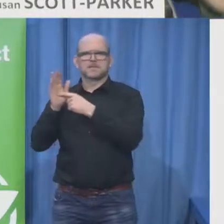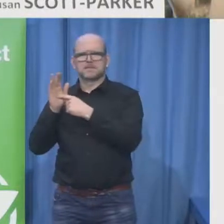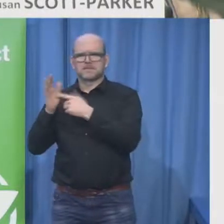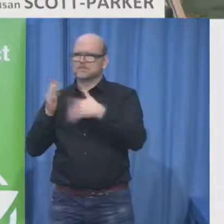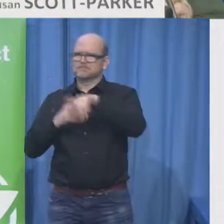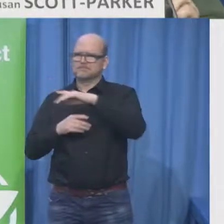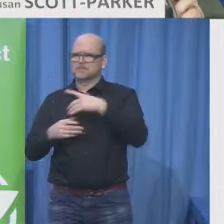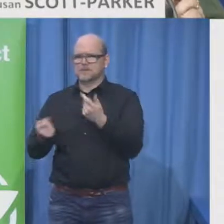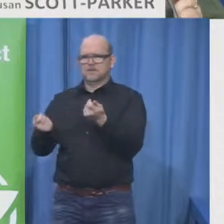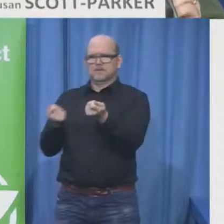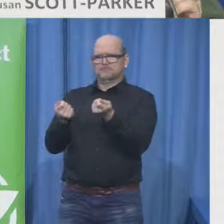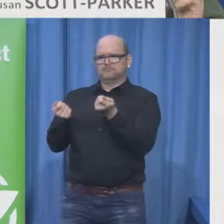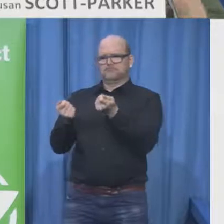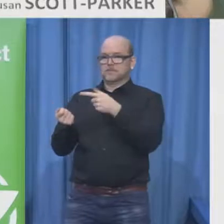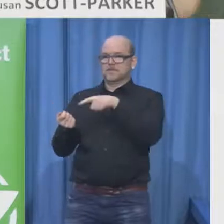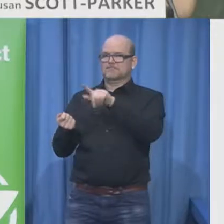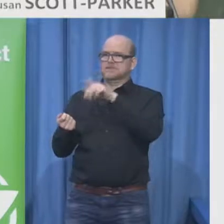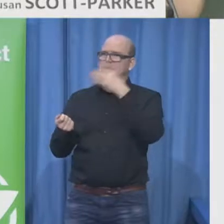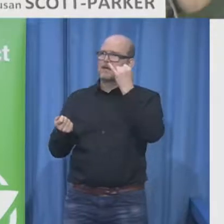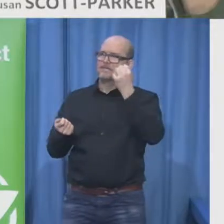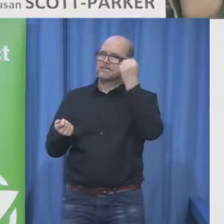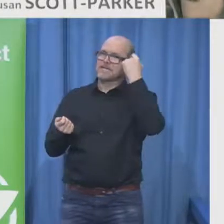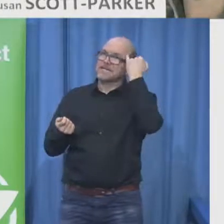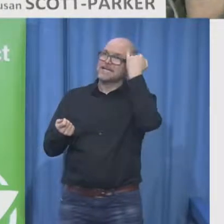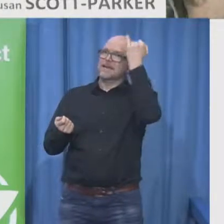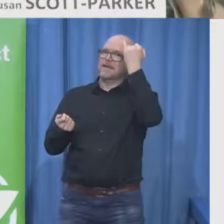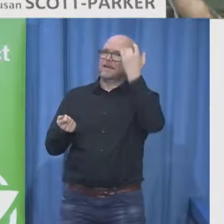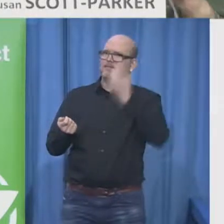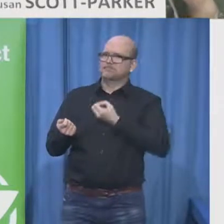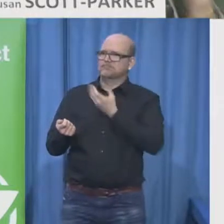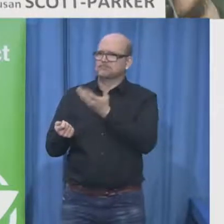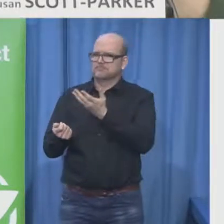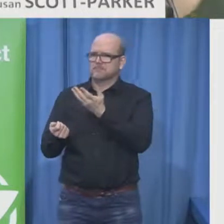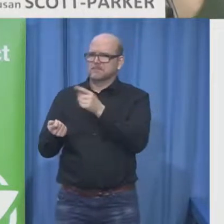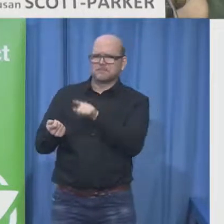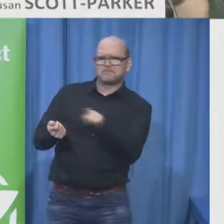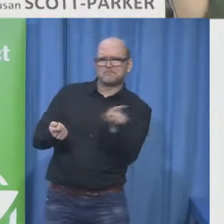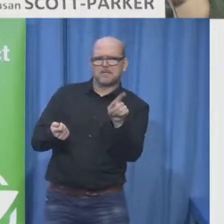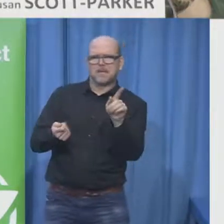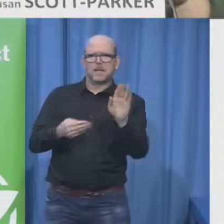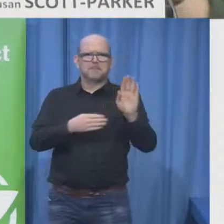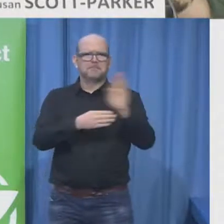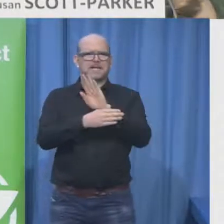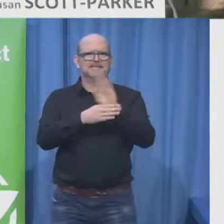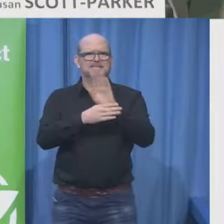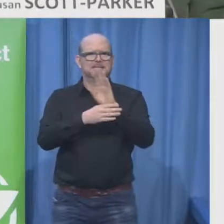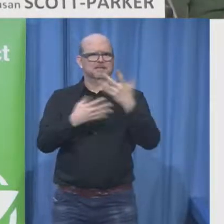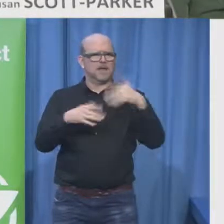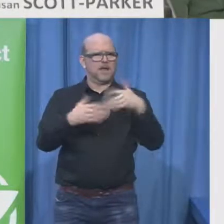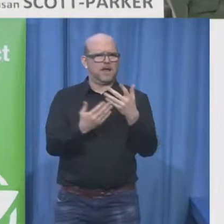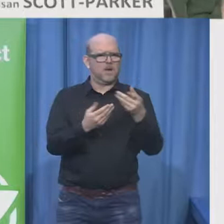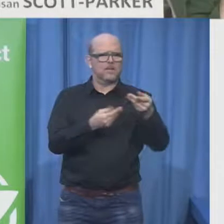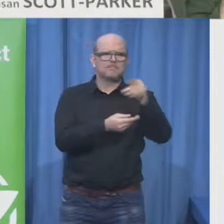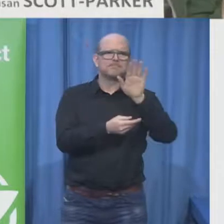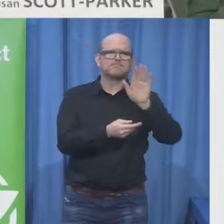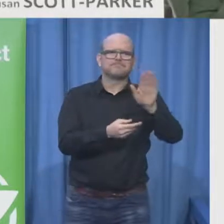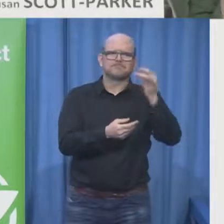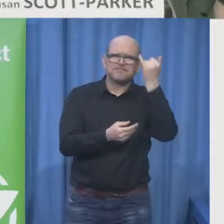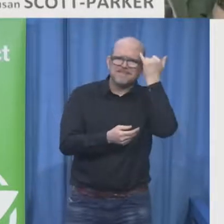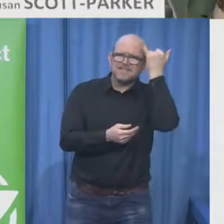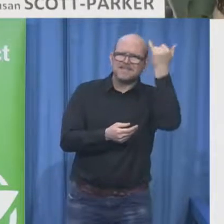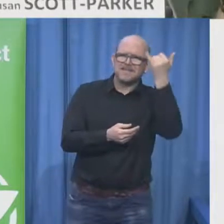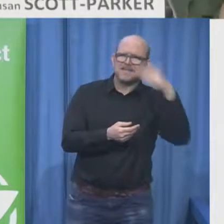had some very strange ideas about people with disabilities and the agencies in the middle and the agencies in the middle had some very strange ideas about business